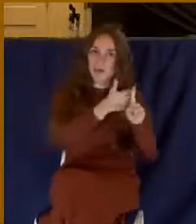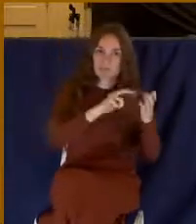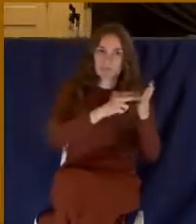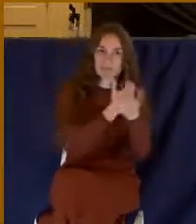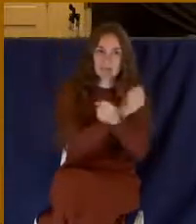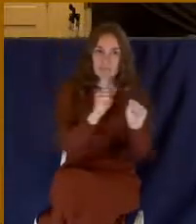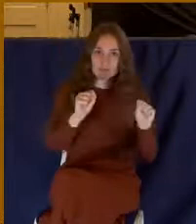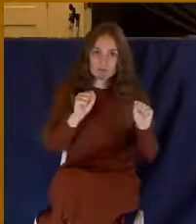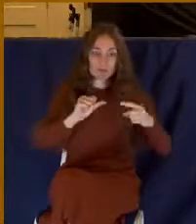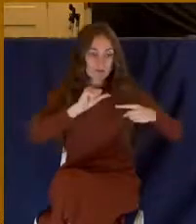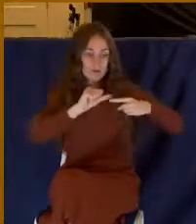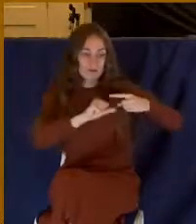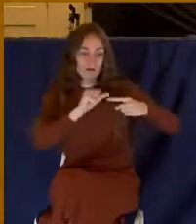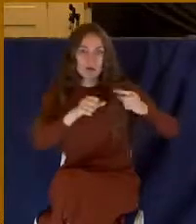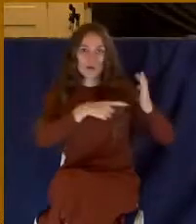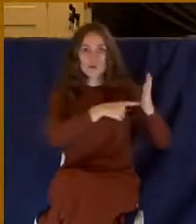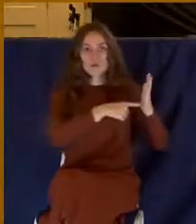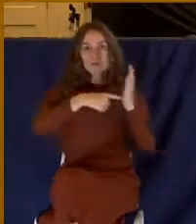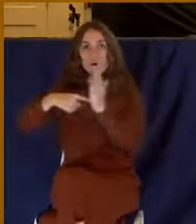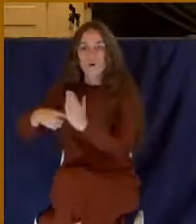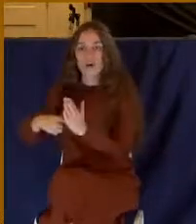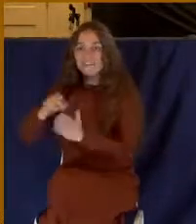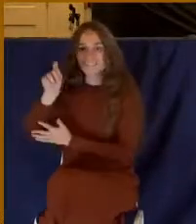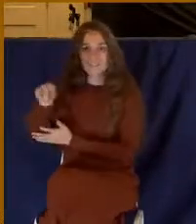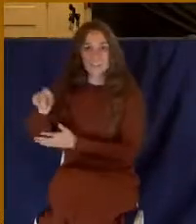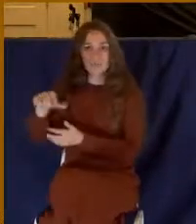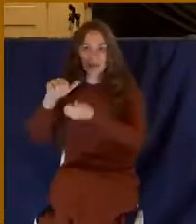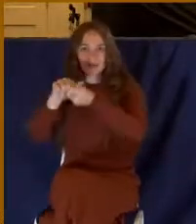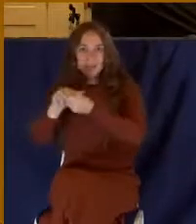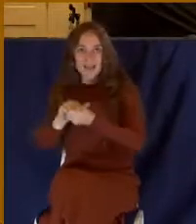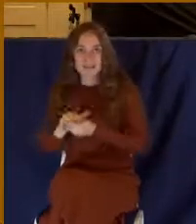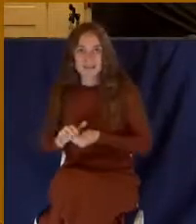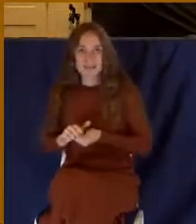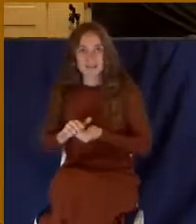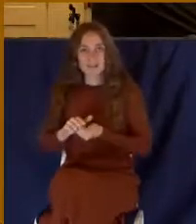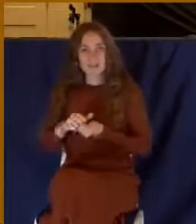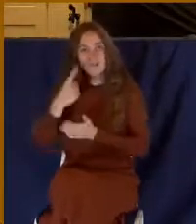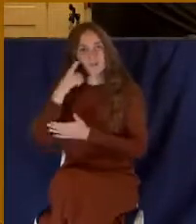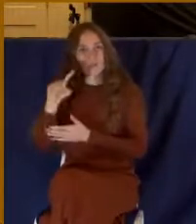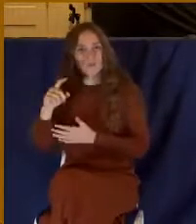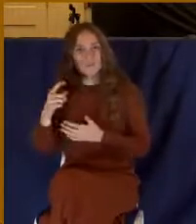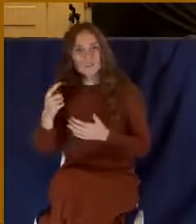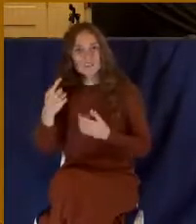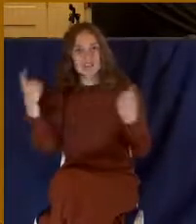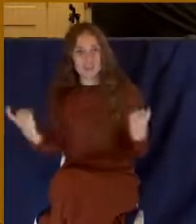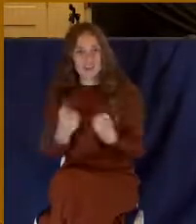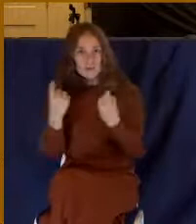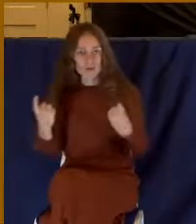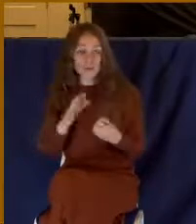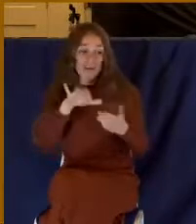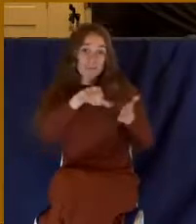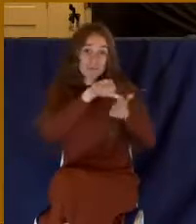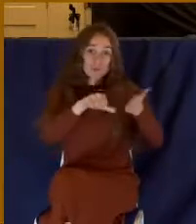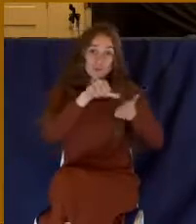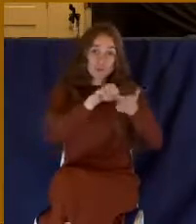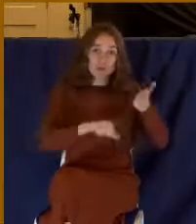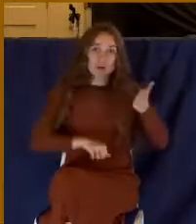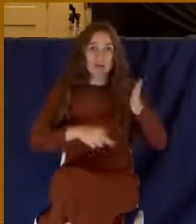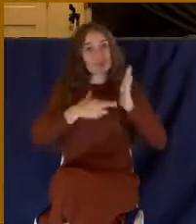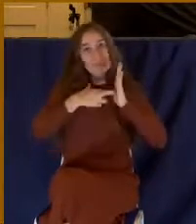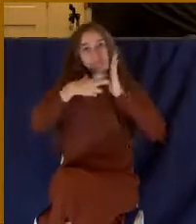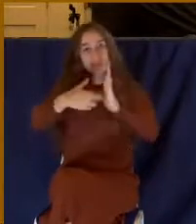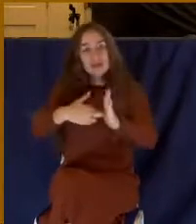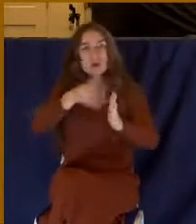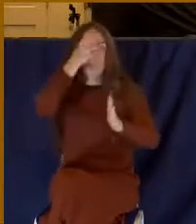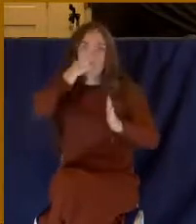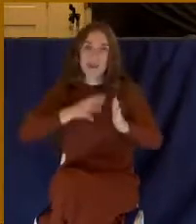necessary for salvation. This surgery was a sign of the sinfulness of men that was passed from generation